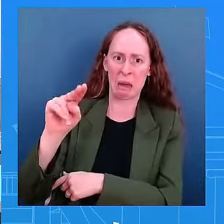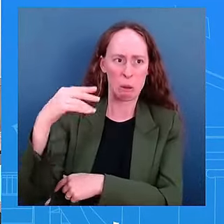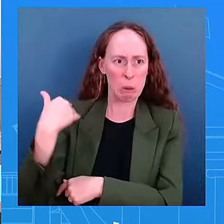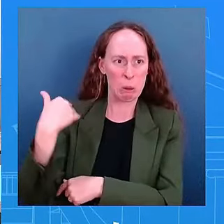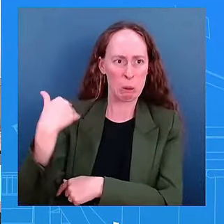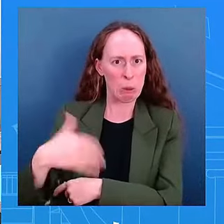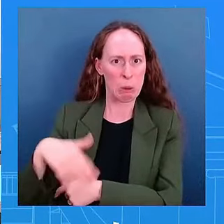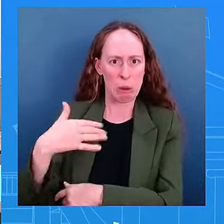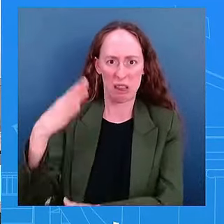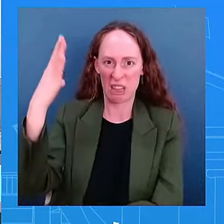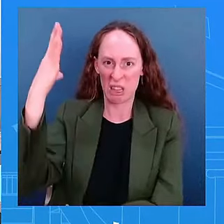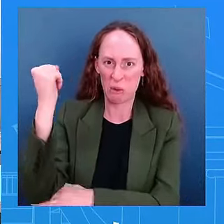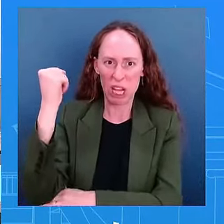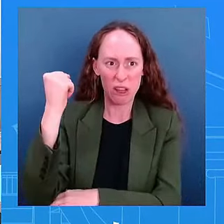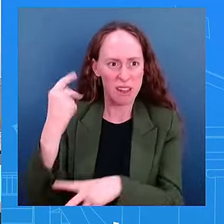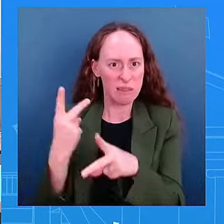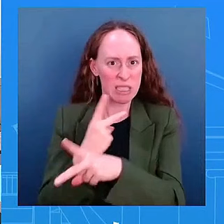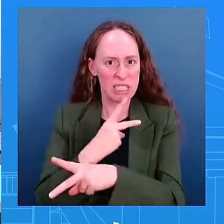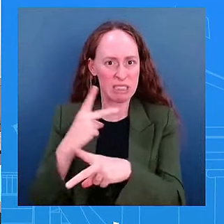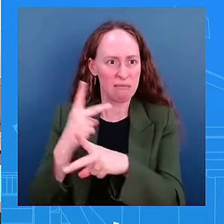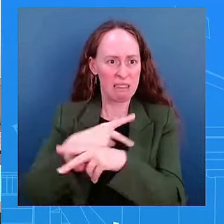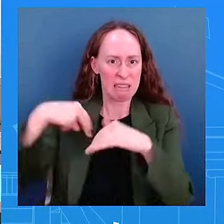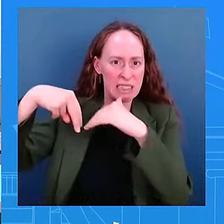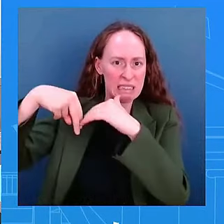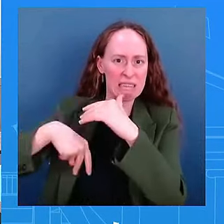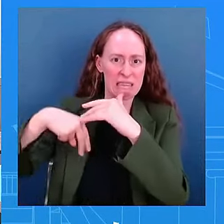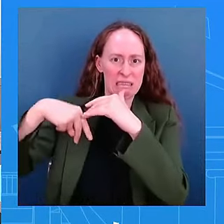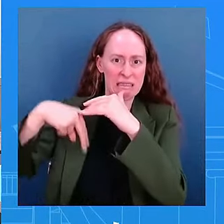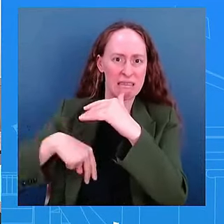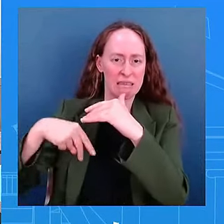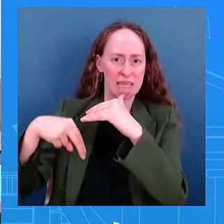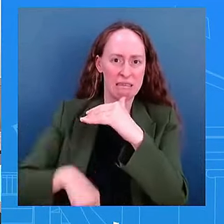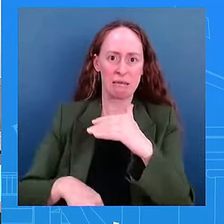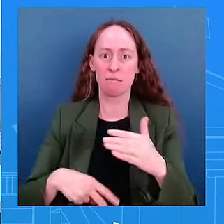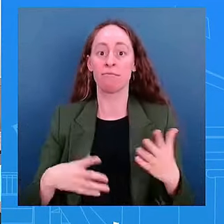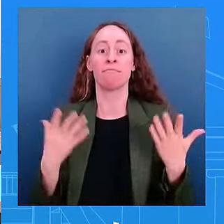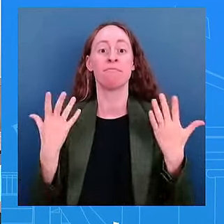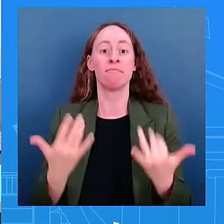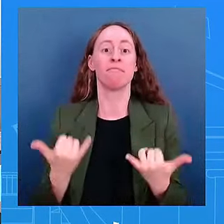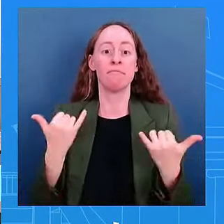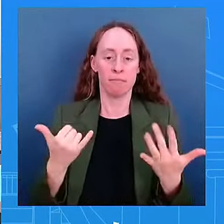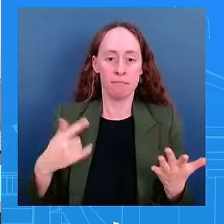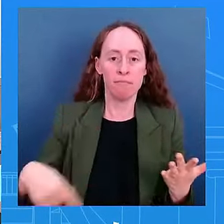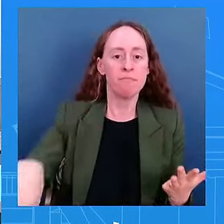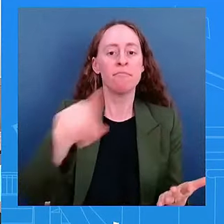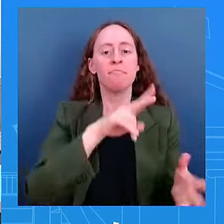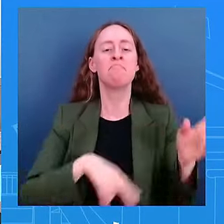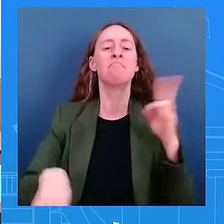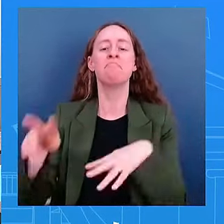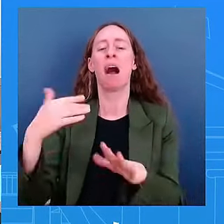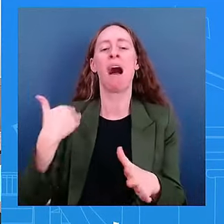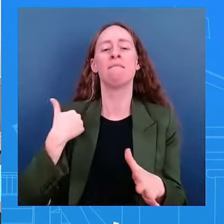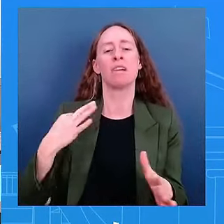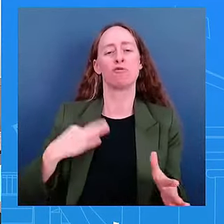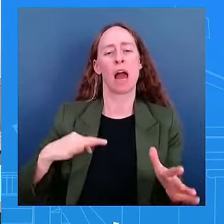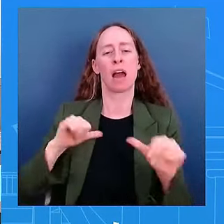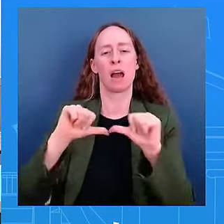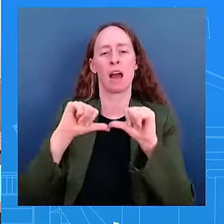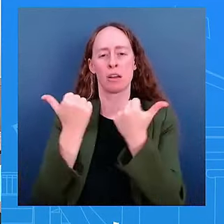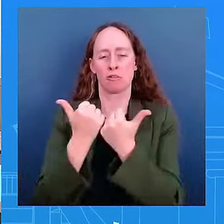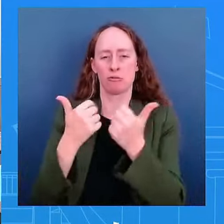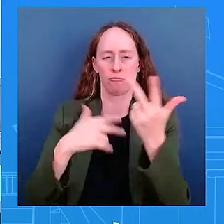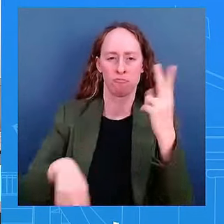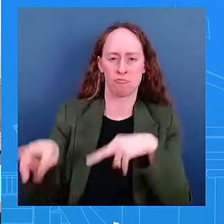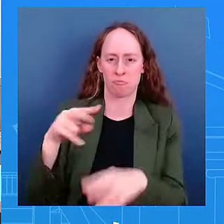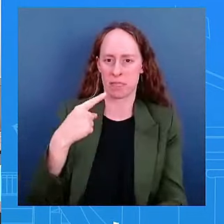with fitch and they told us that the credit rating agency and they told us that large fiscal deficits and increasing debt burden were key factors to